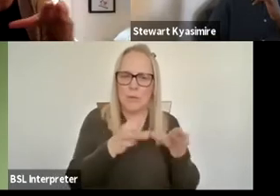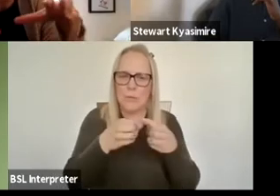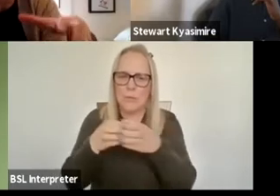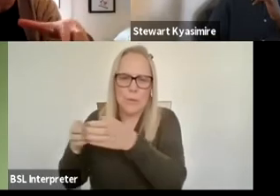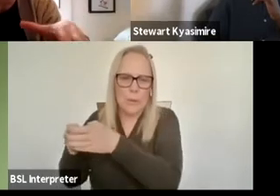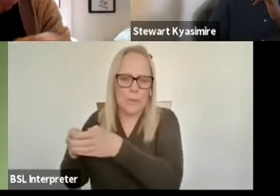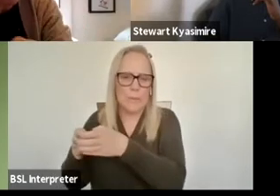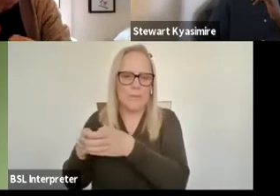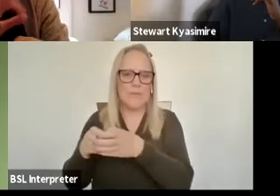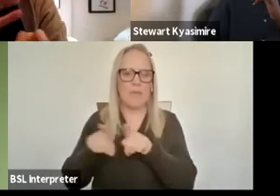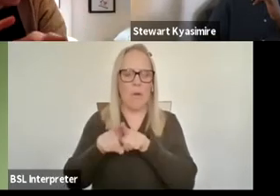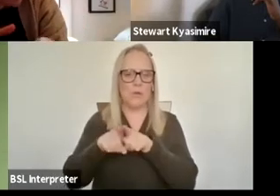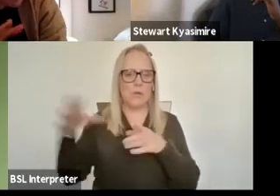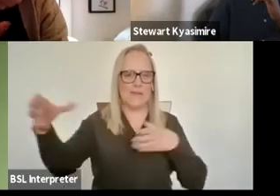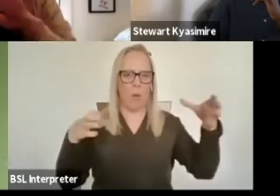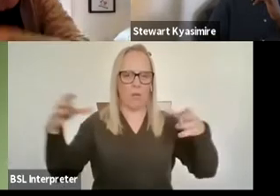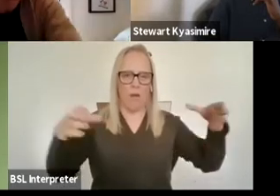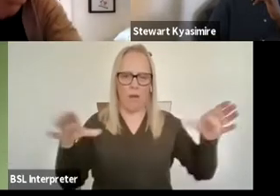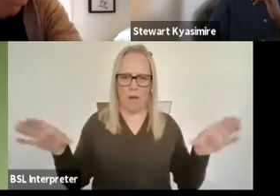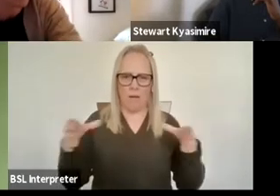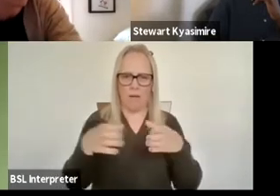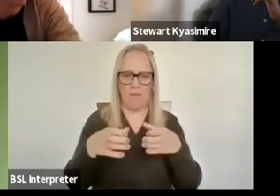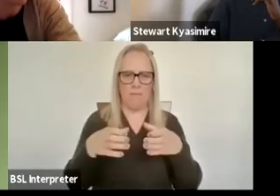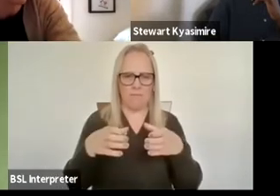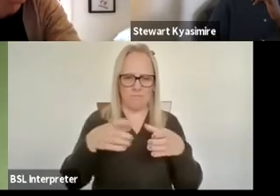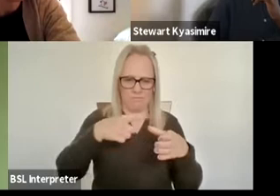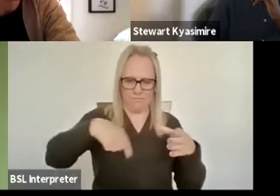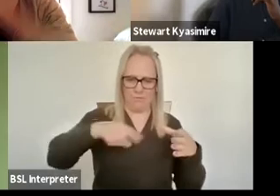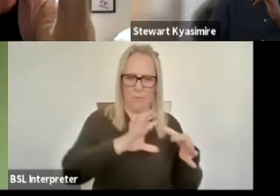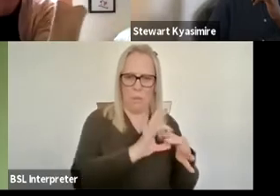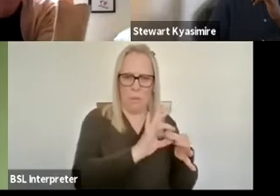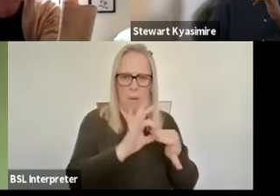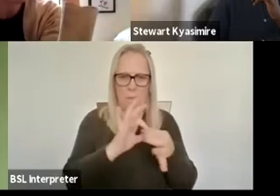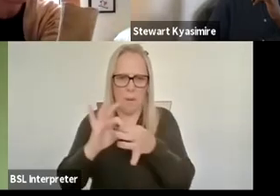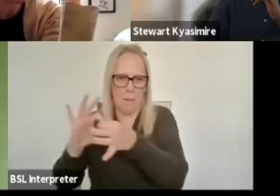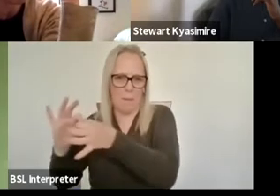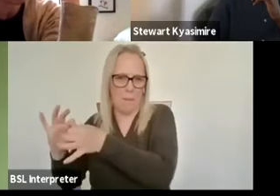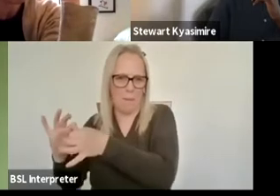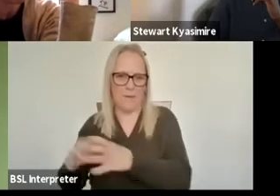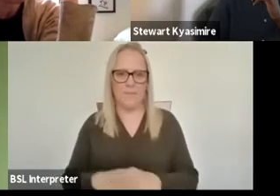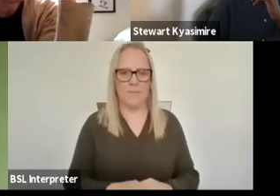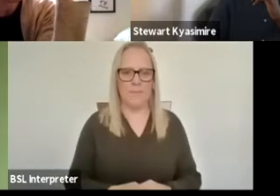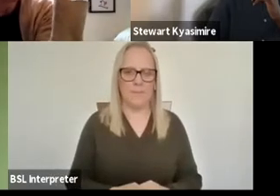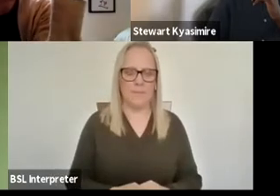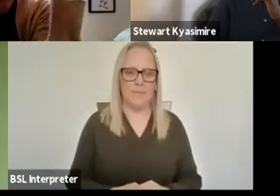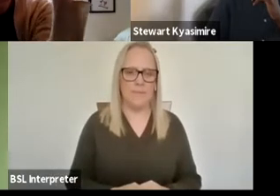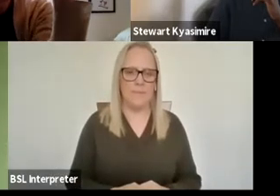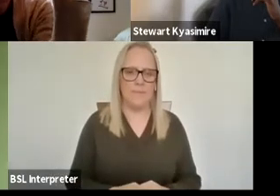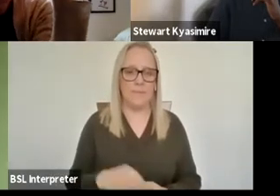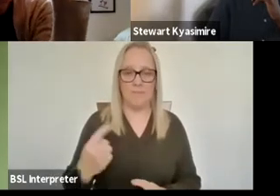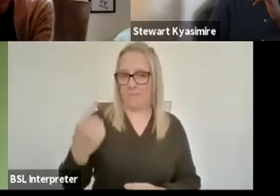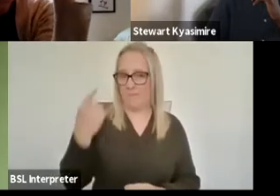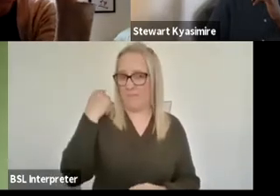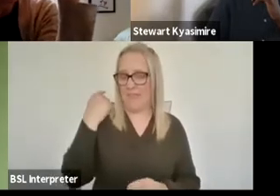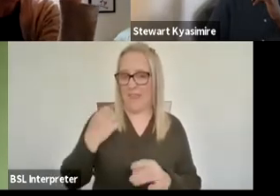stakeholder groupings and I suppose massaging the space in between people. Earlier this year I did a piece of work with someone